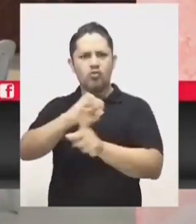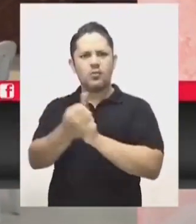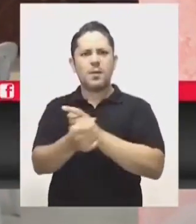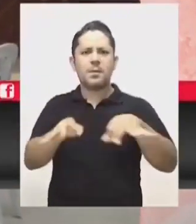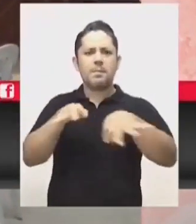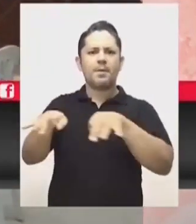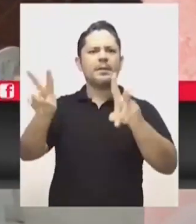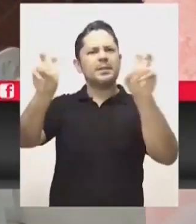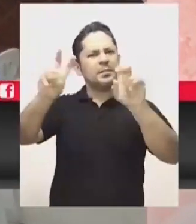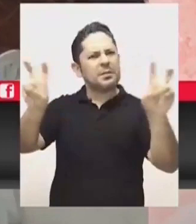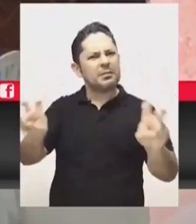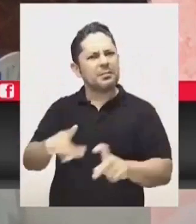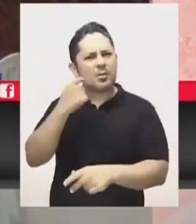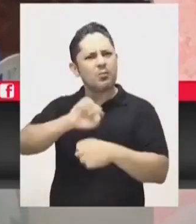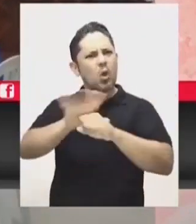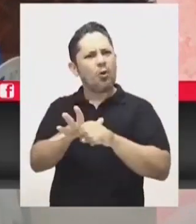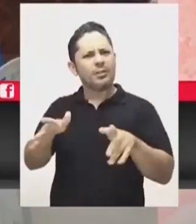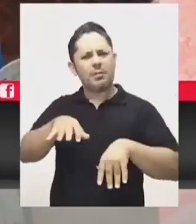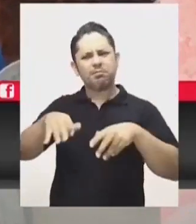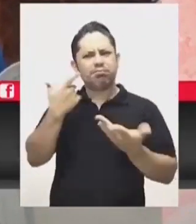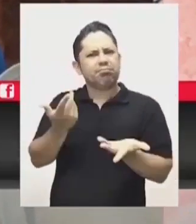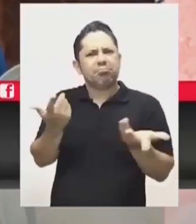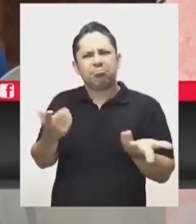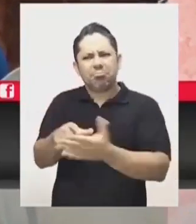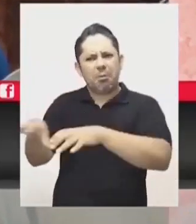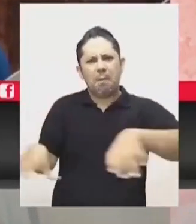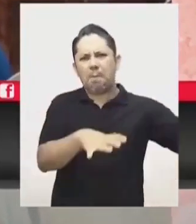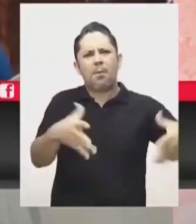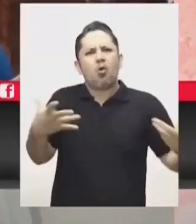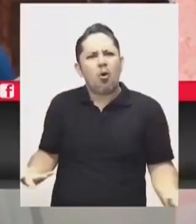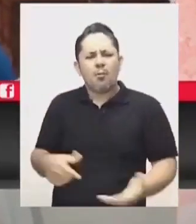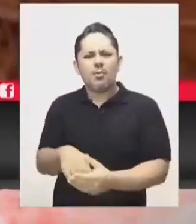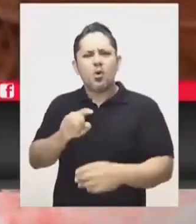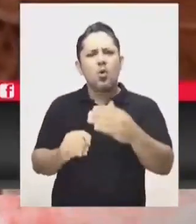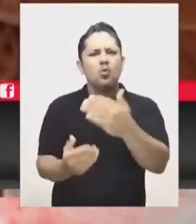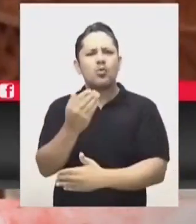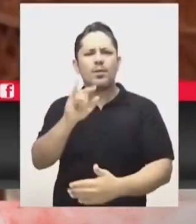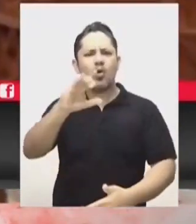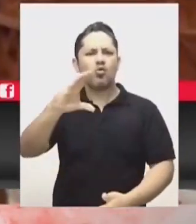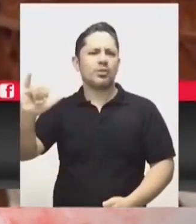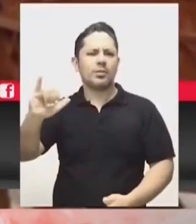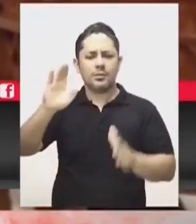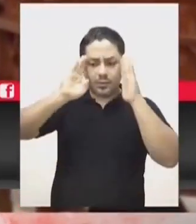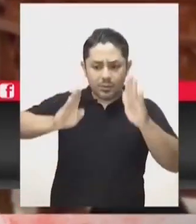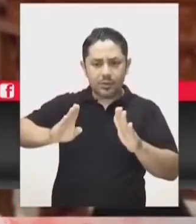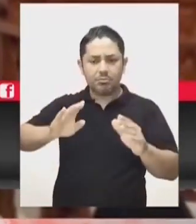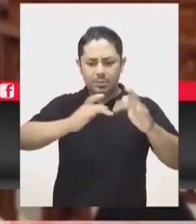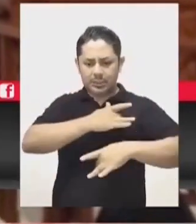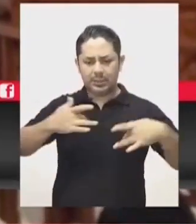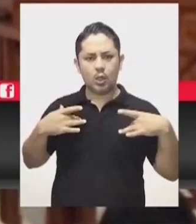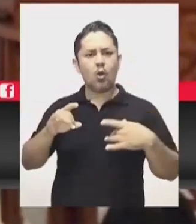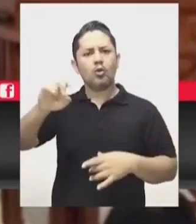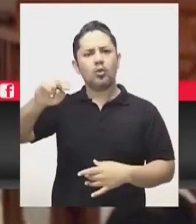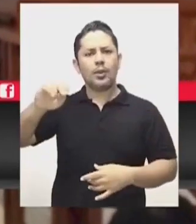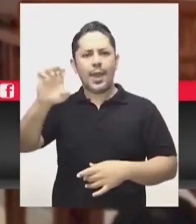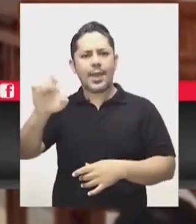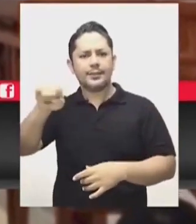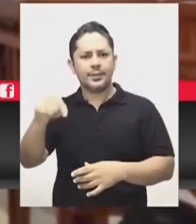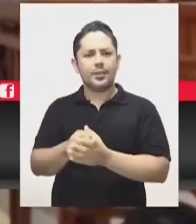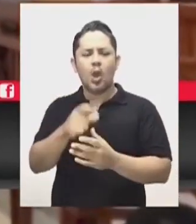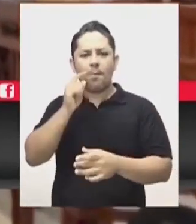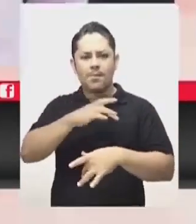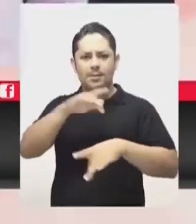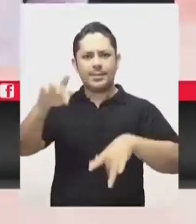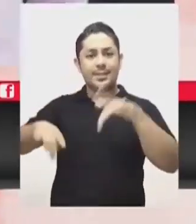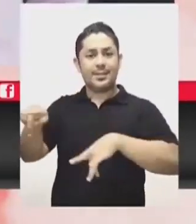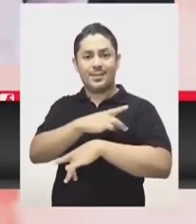Social Control Watchdog explain whole issues such as the behavior of the COVID-19 pandemic, the new ICU, health care as well as the new SA are progressing.